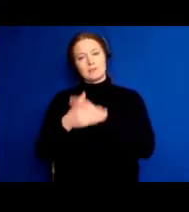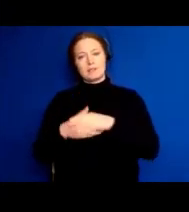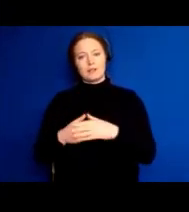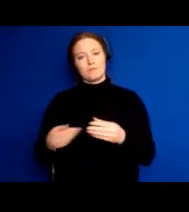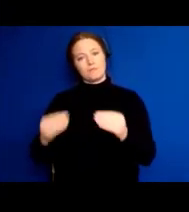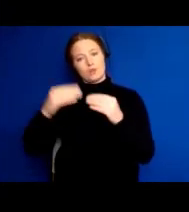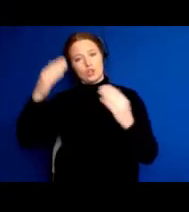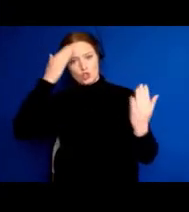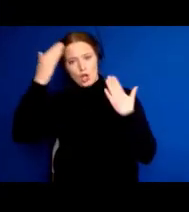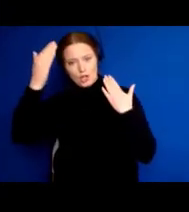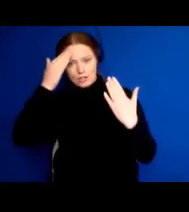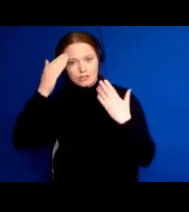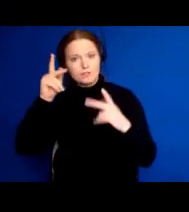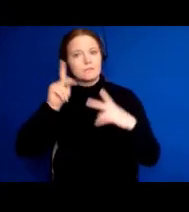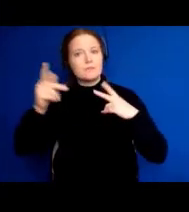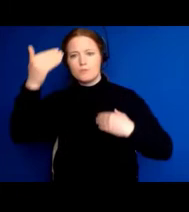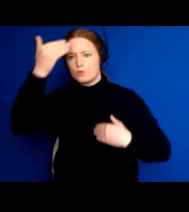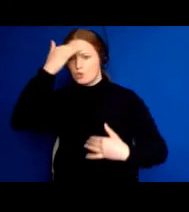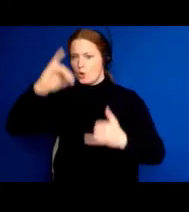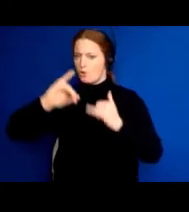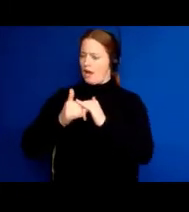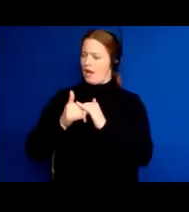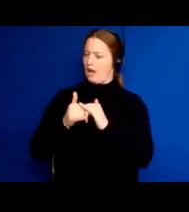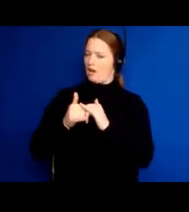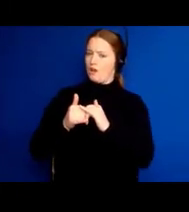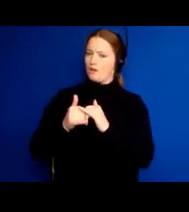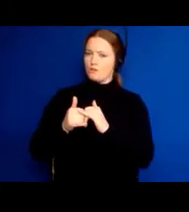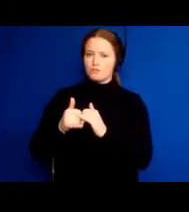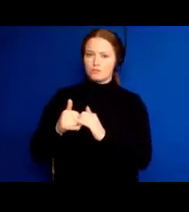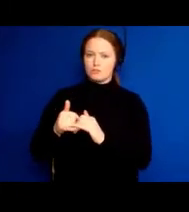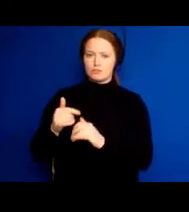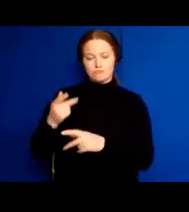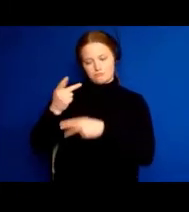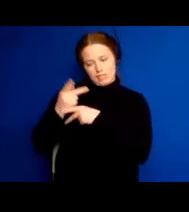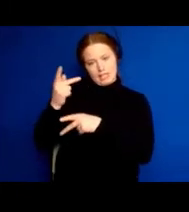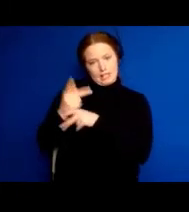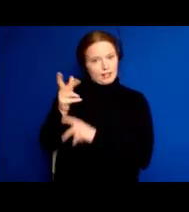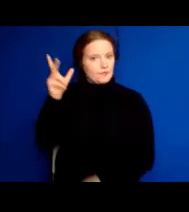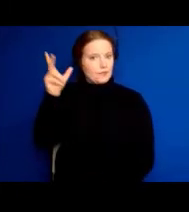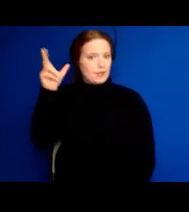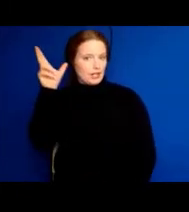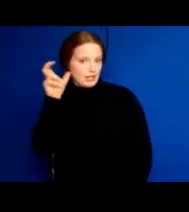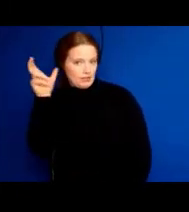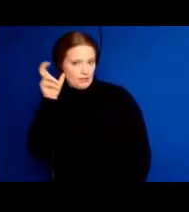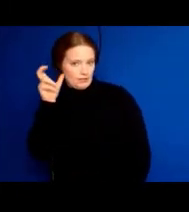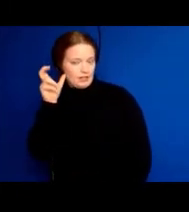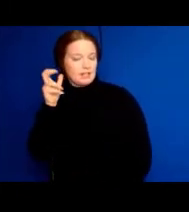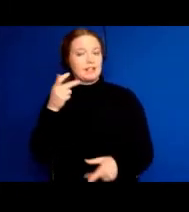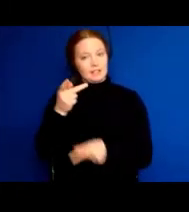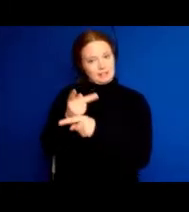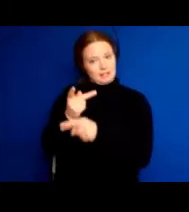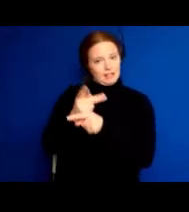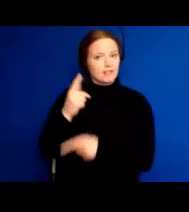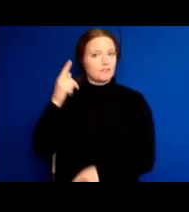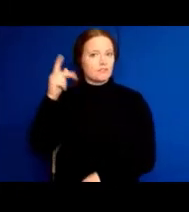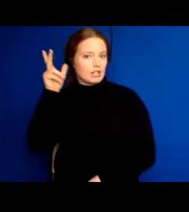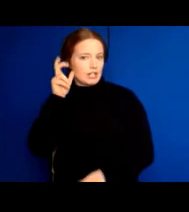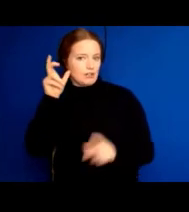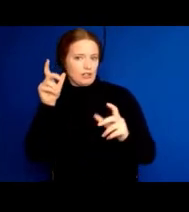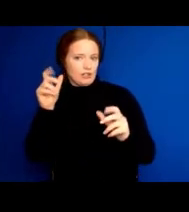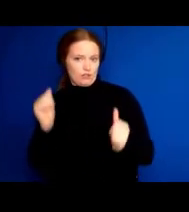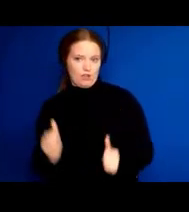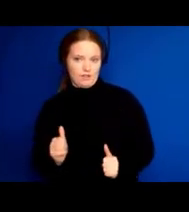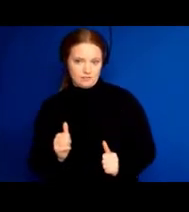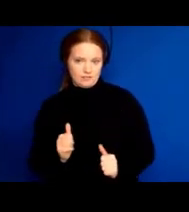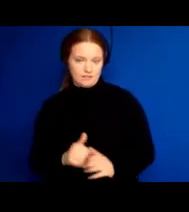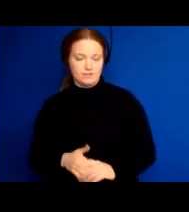their hearing healthy. And we'll look forward to some great new things coming forward as we connect some of